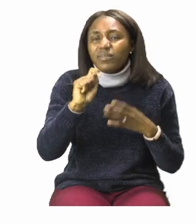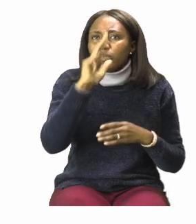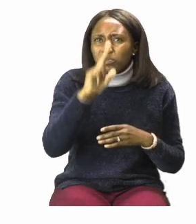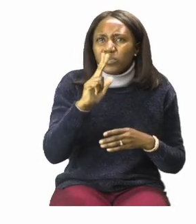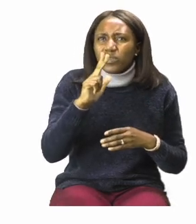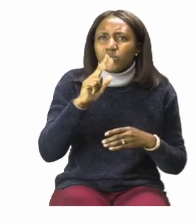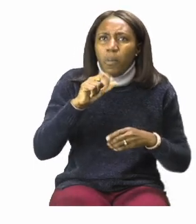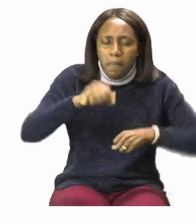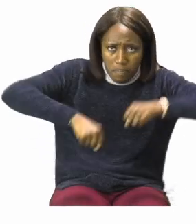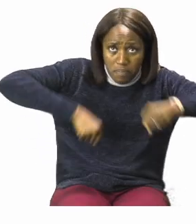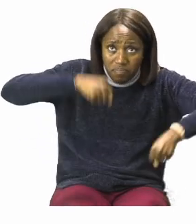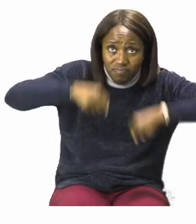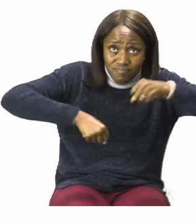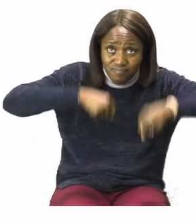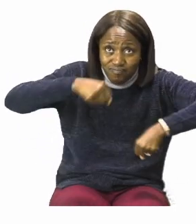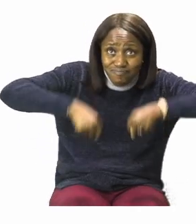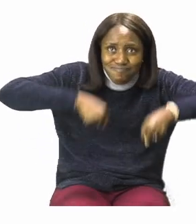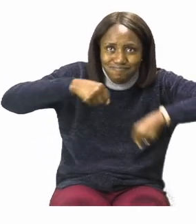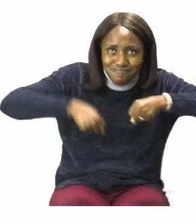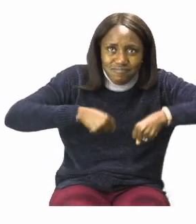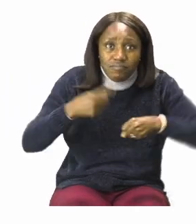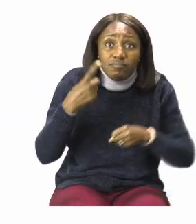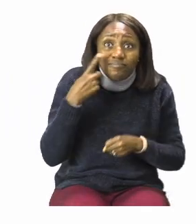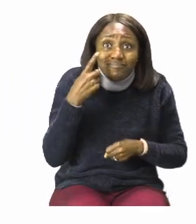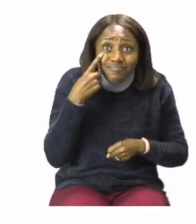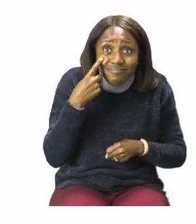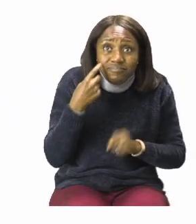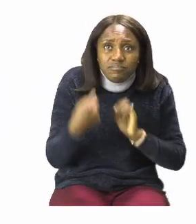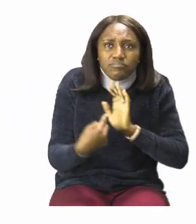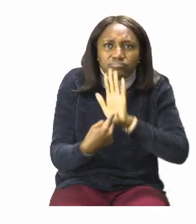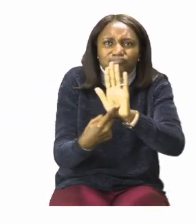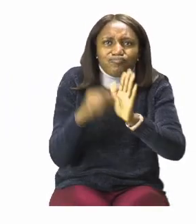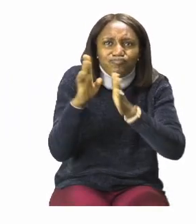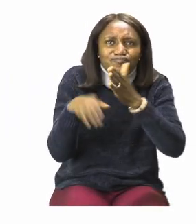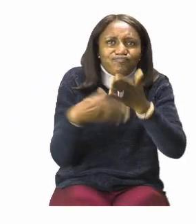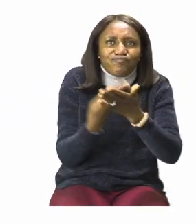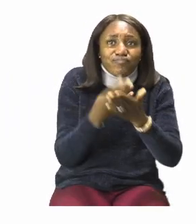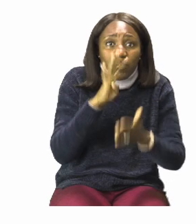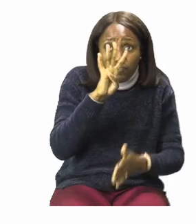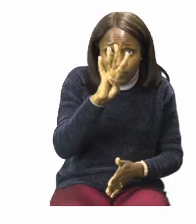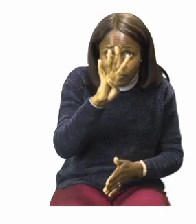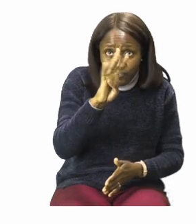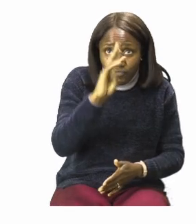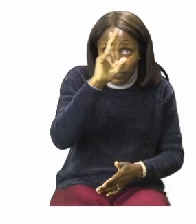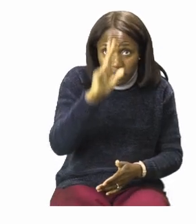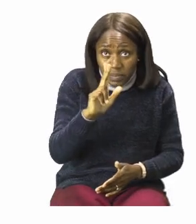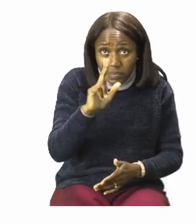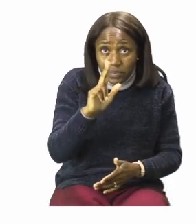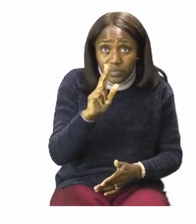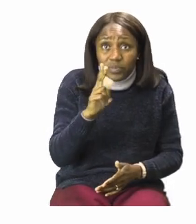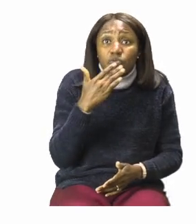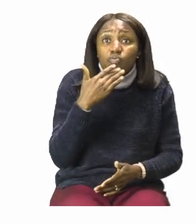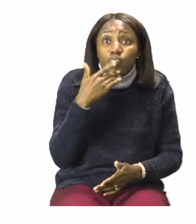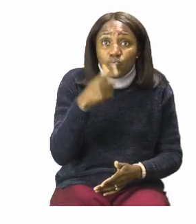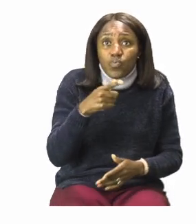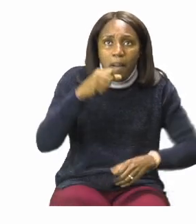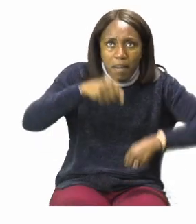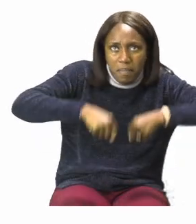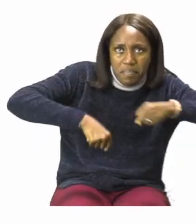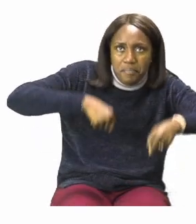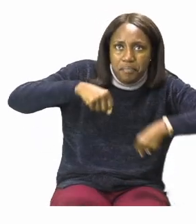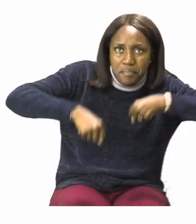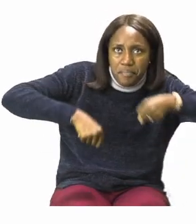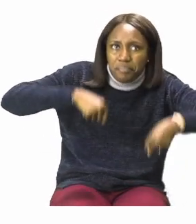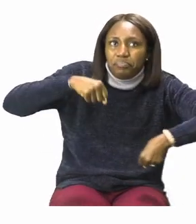bicycles. Now as you can see we have pictures, pictures, pick four pictures below showing someone who